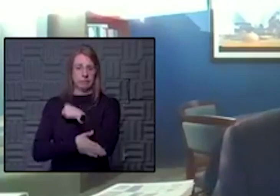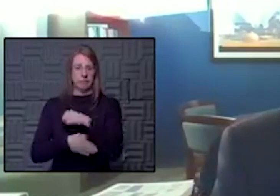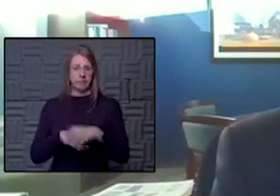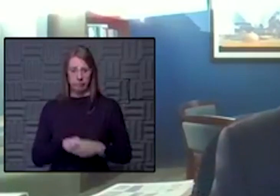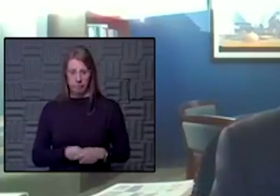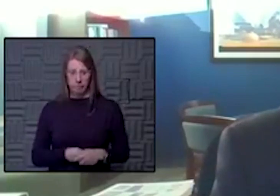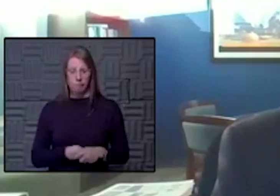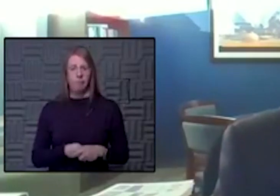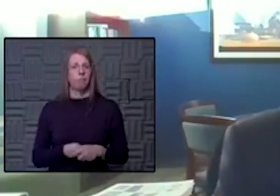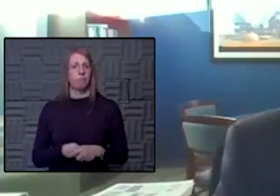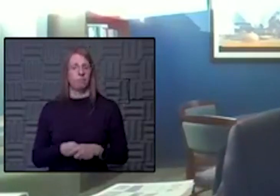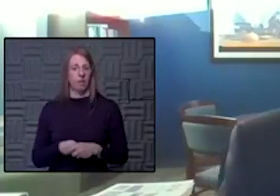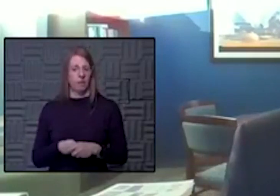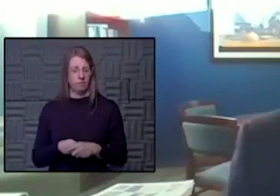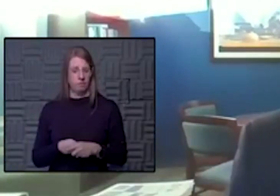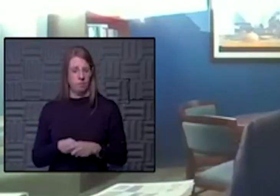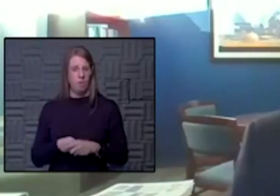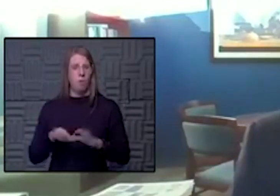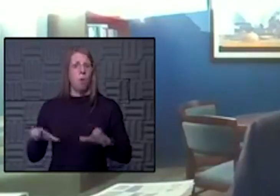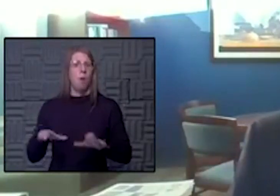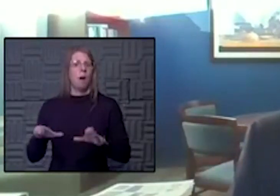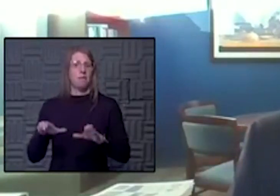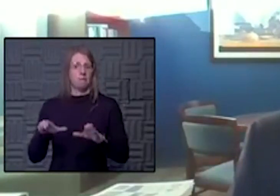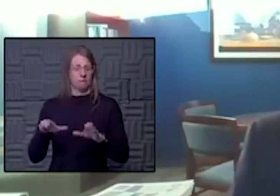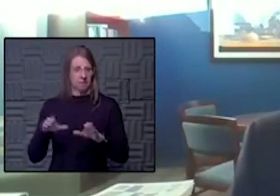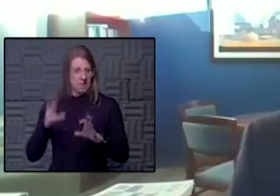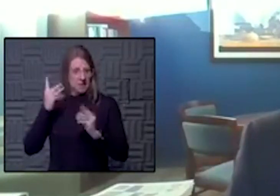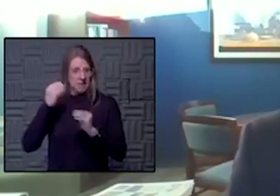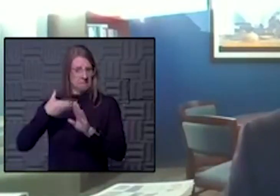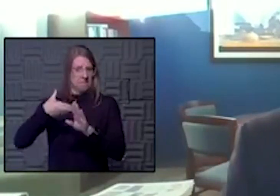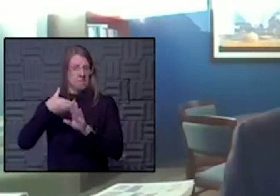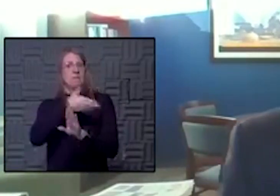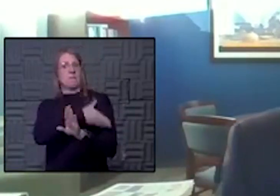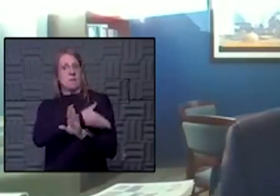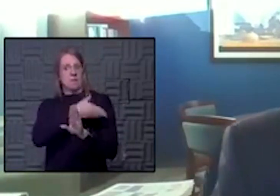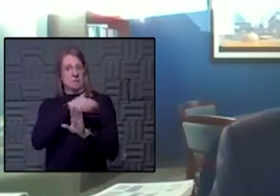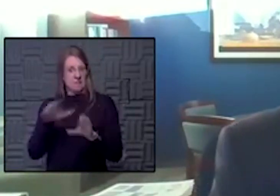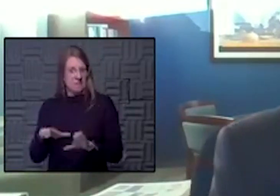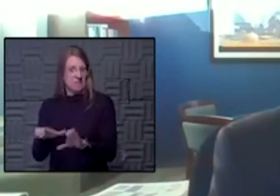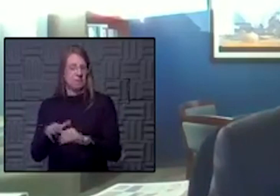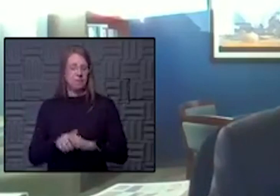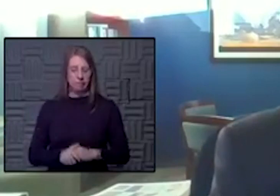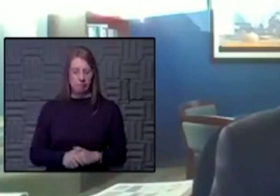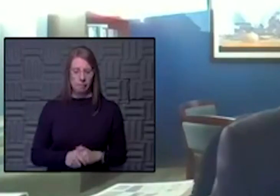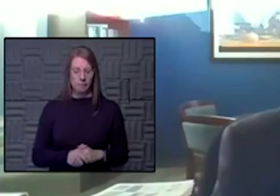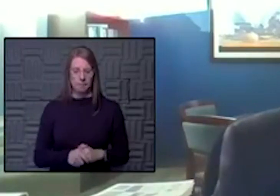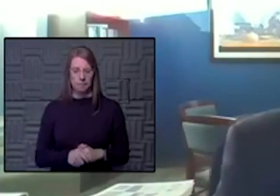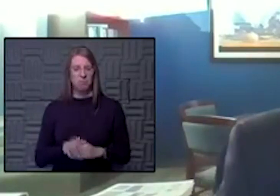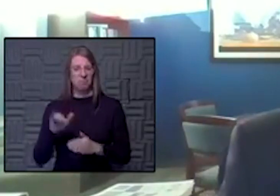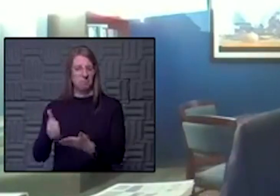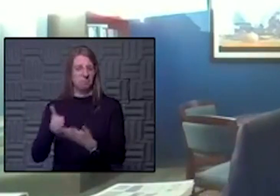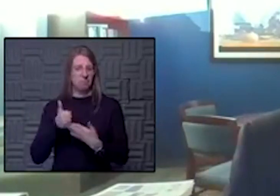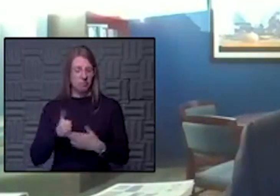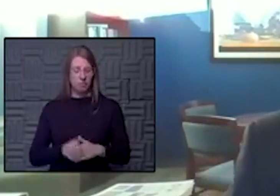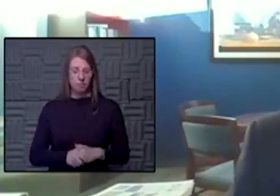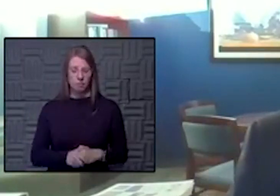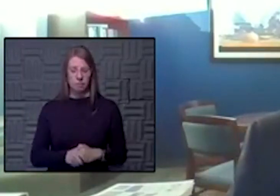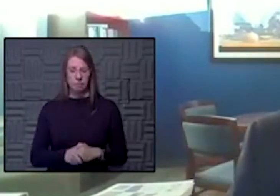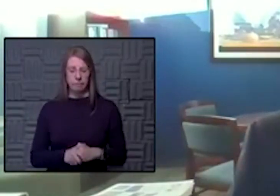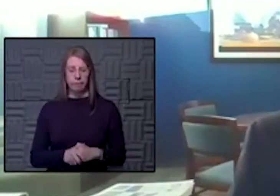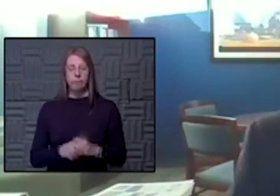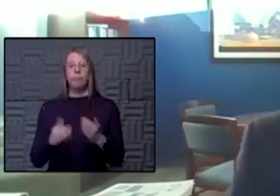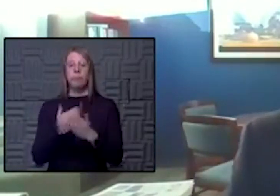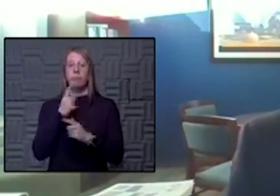proactive. And as a result, I think that's helped. But they came out with a new order on